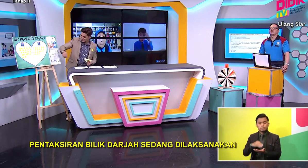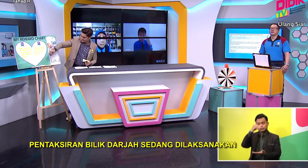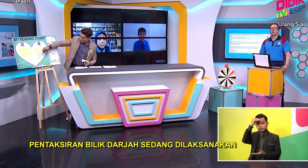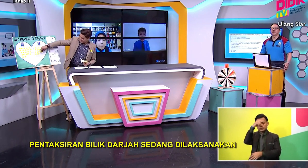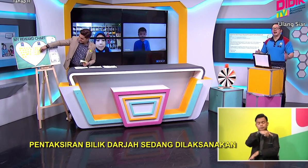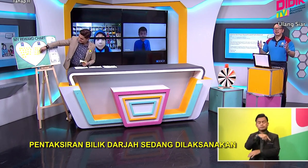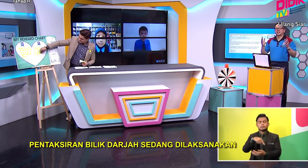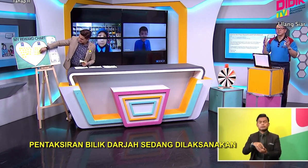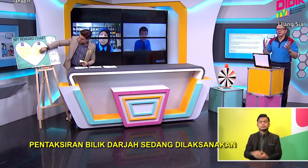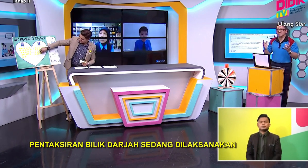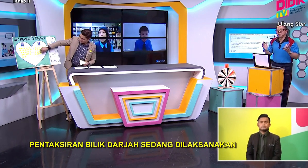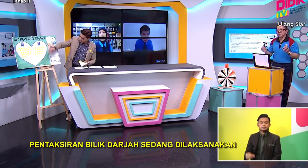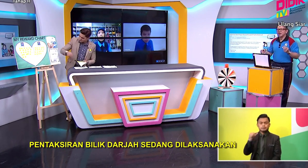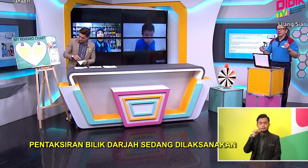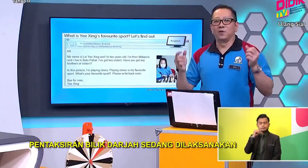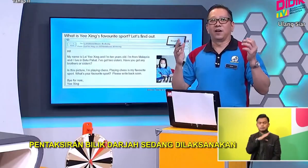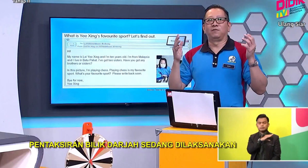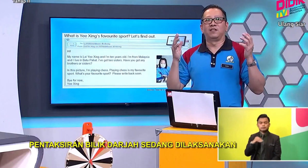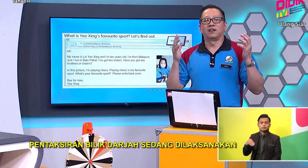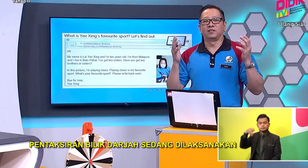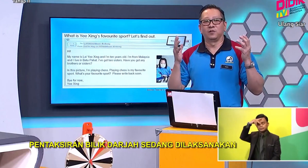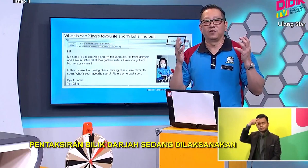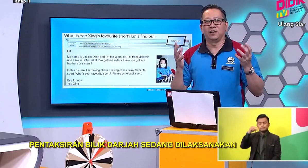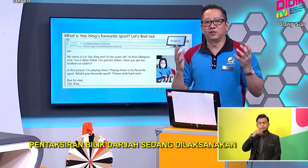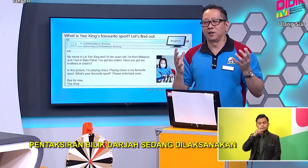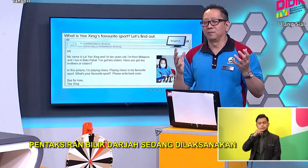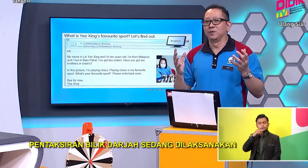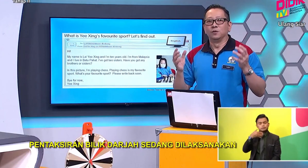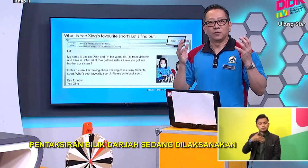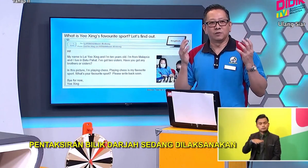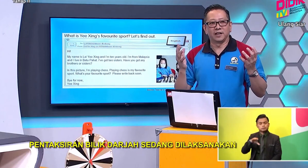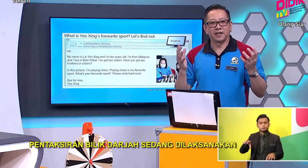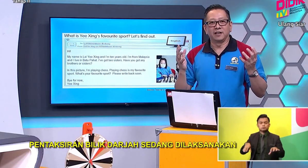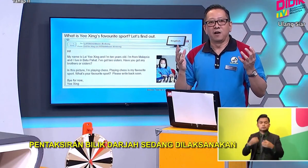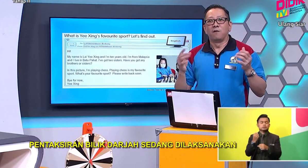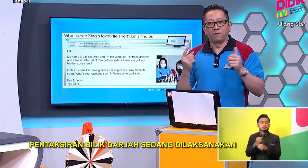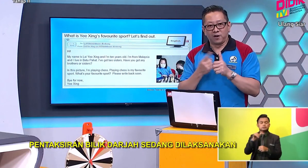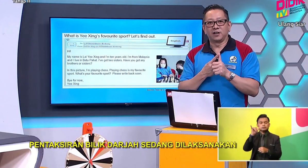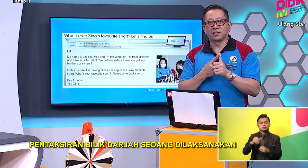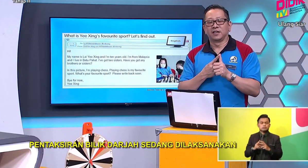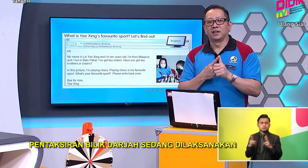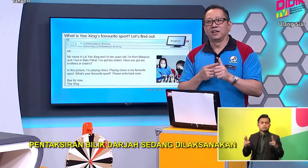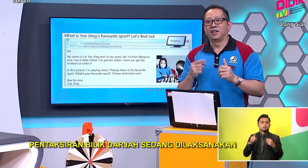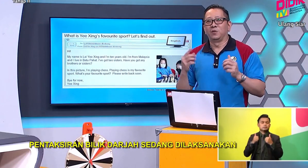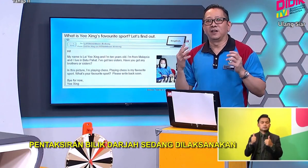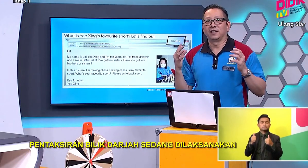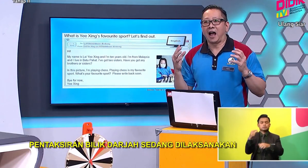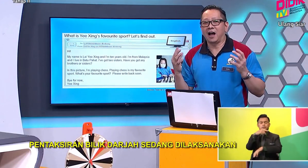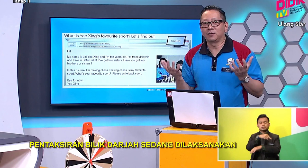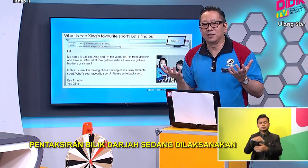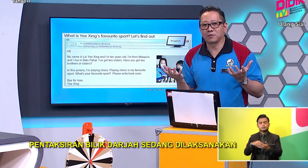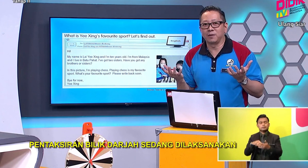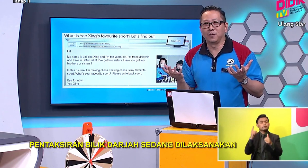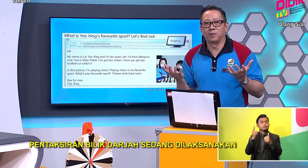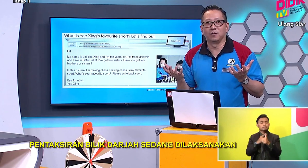Yes. Okay. Anis and Ping Ping, you have done a great job. Today, first, you learn